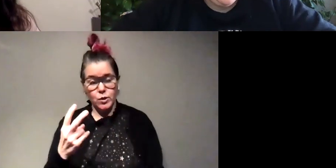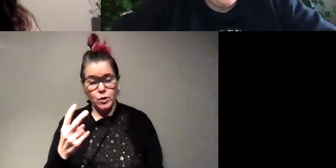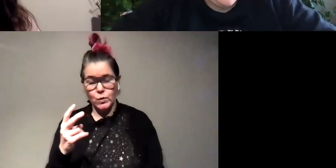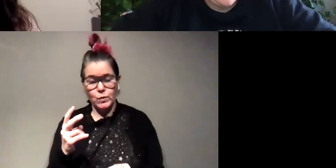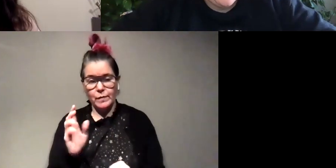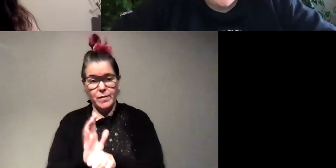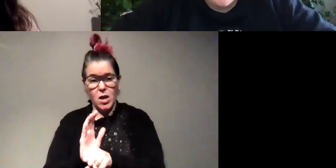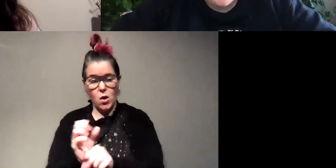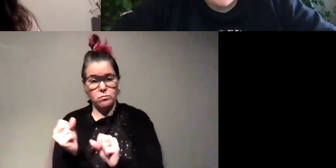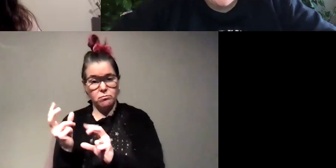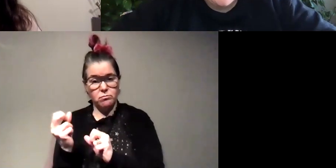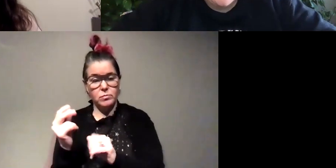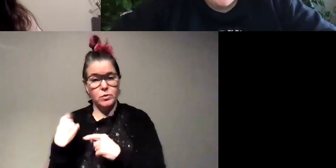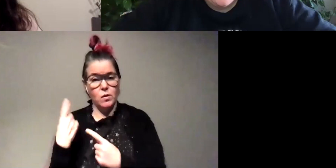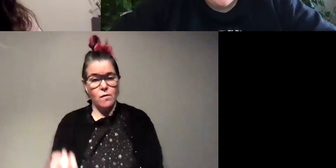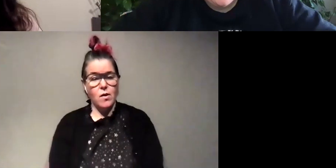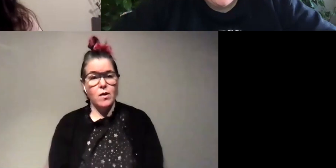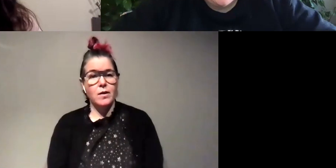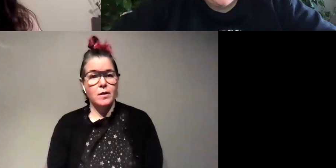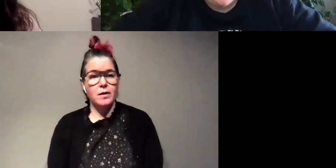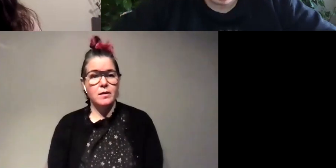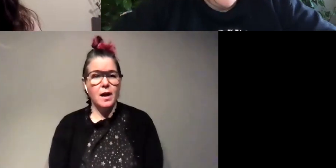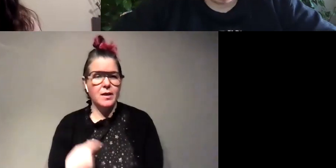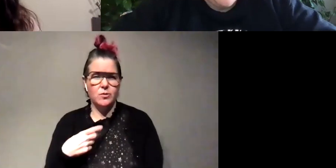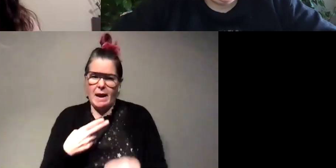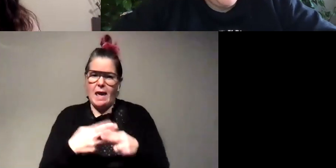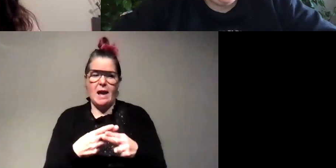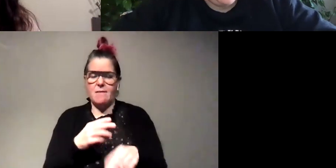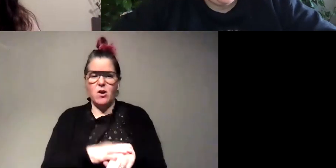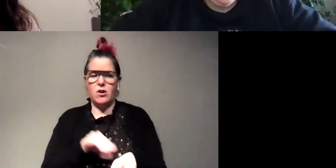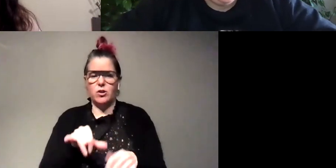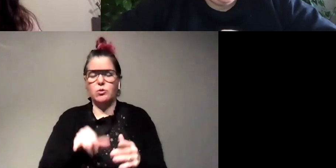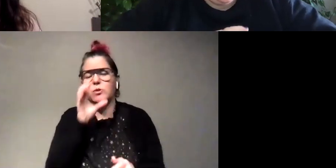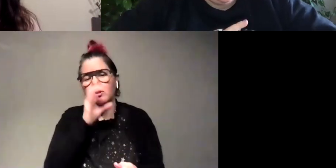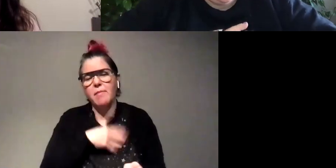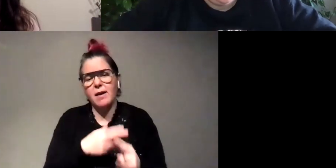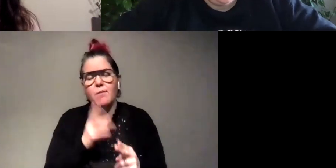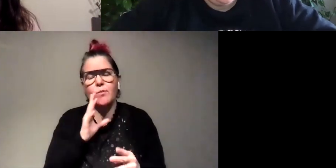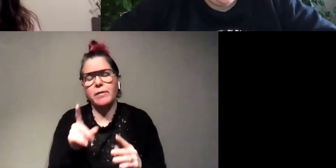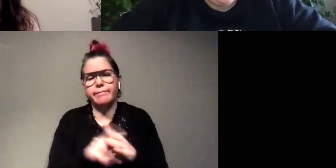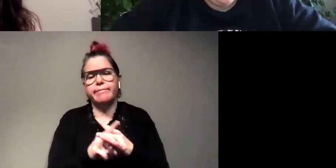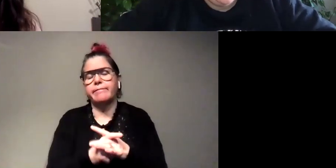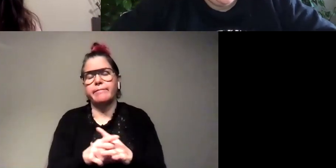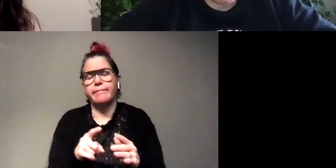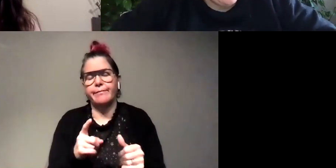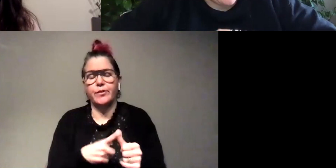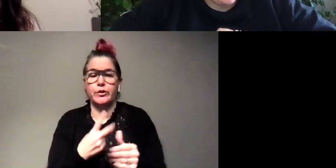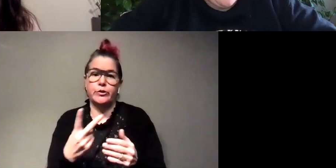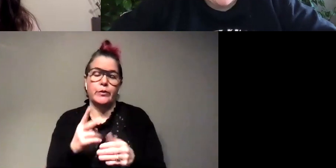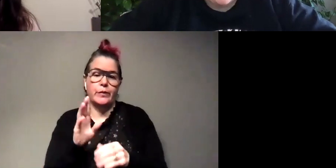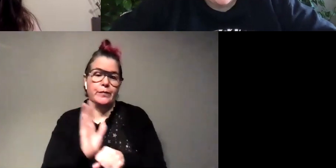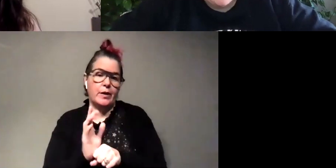um yeah i think it's just yelena pacheco on youtube you'll you'll find me it'll be the first two videos about fireflies so